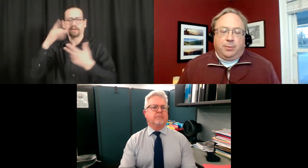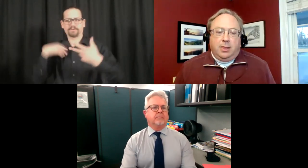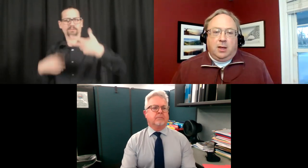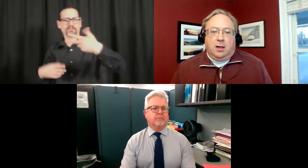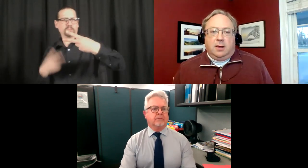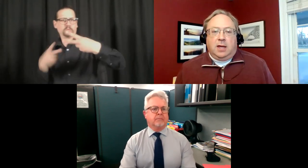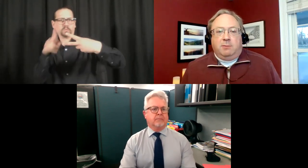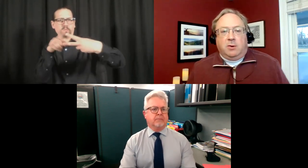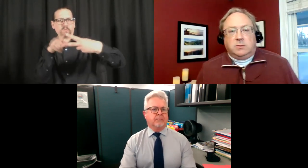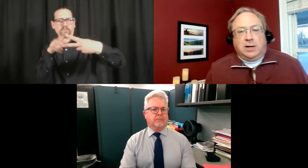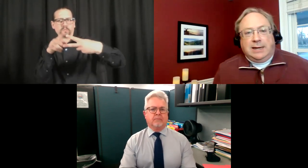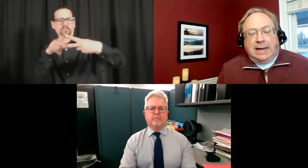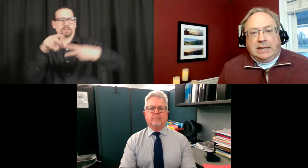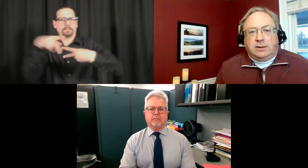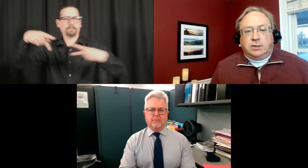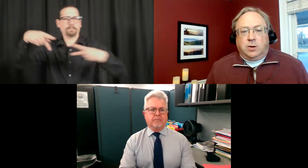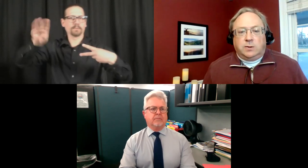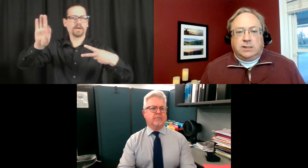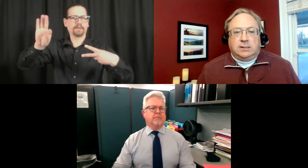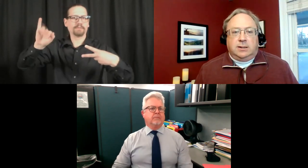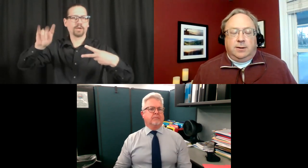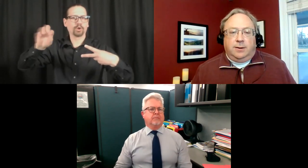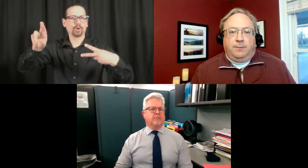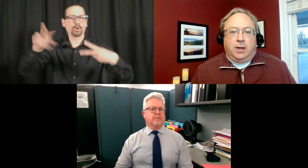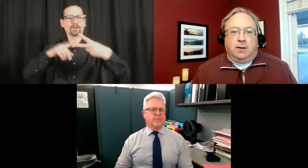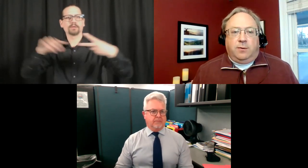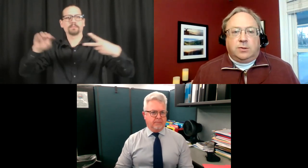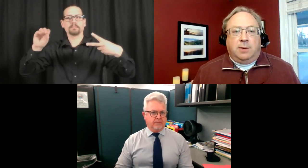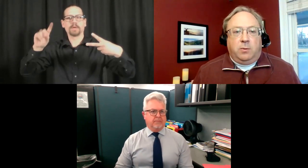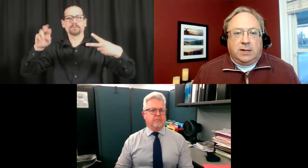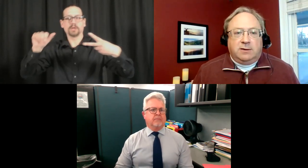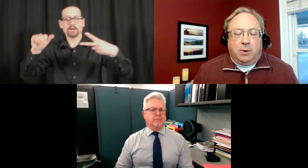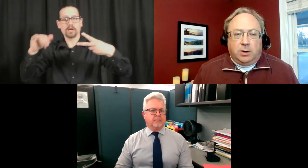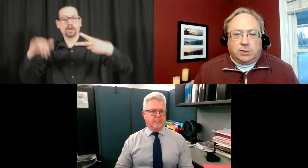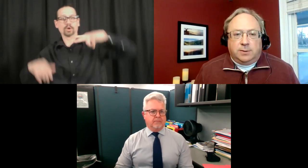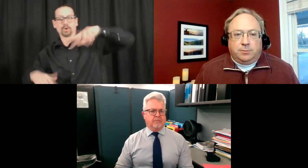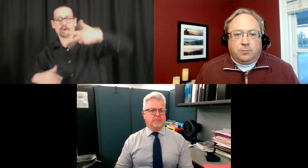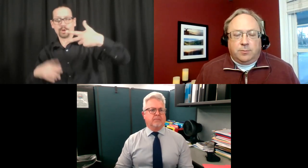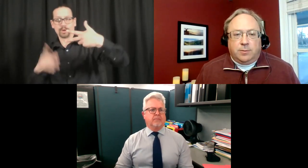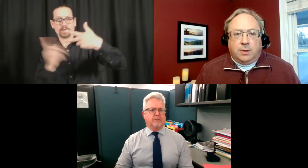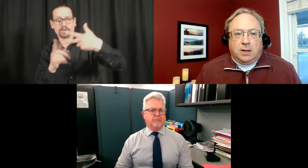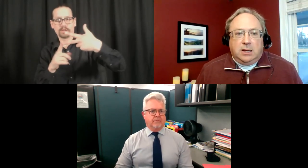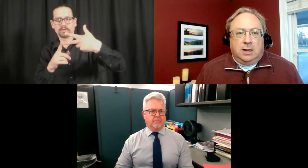that at most we'll get 9,000 doses in the first couple of weeks of March.